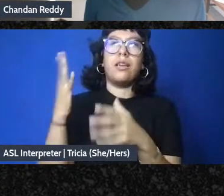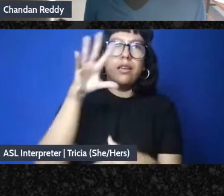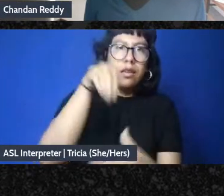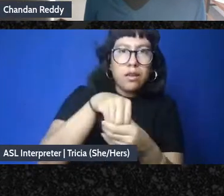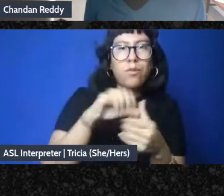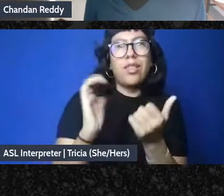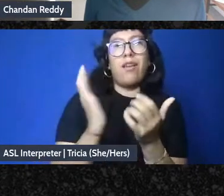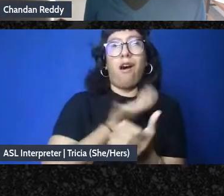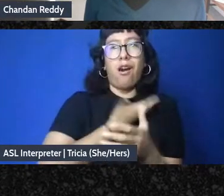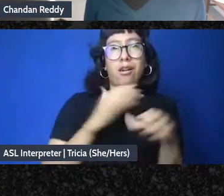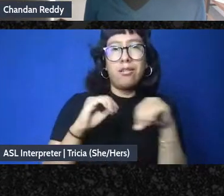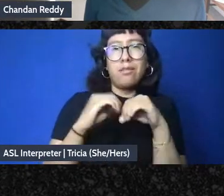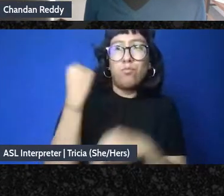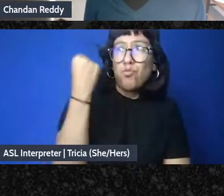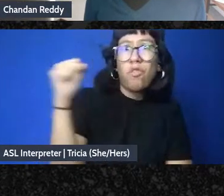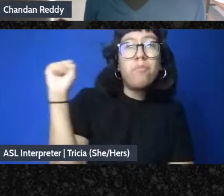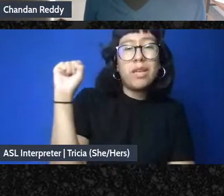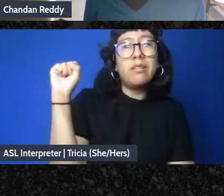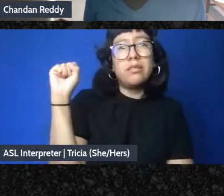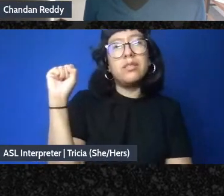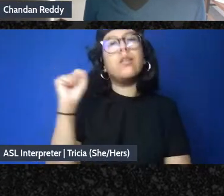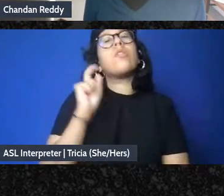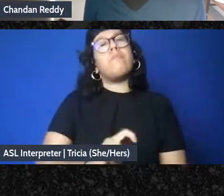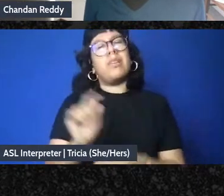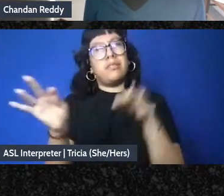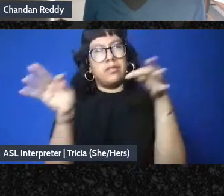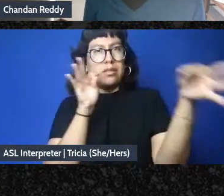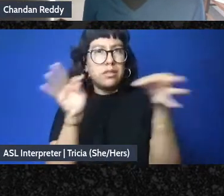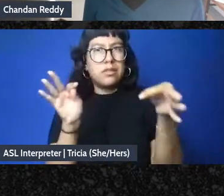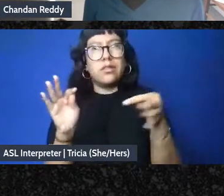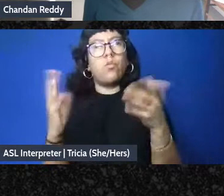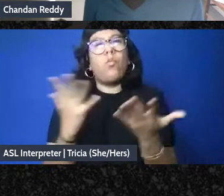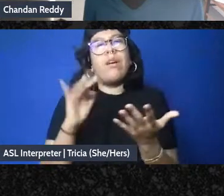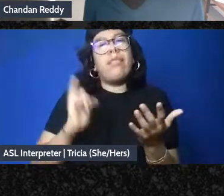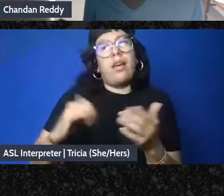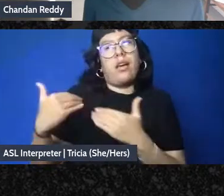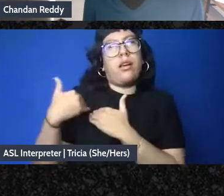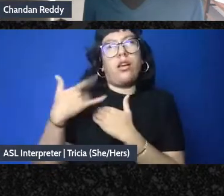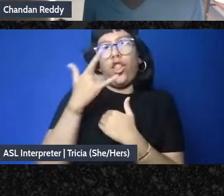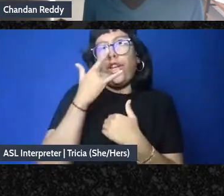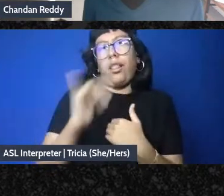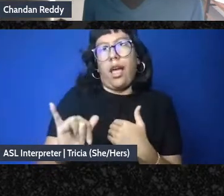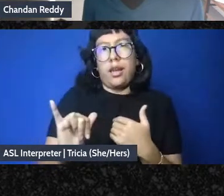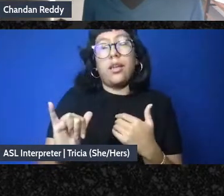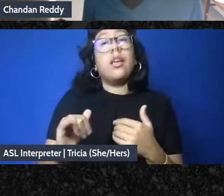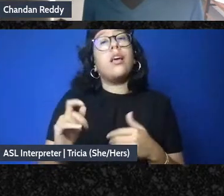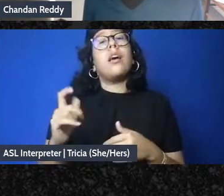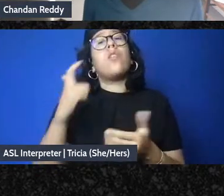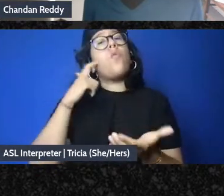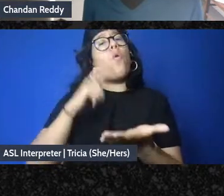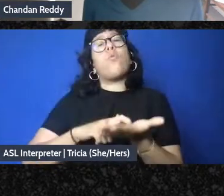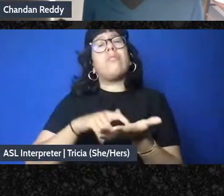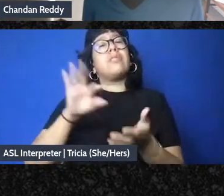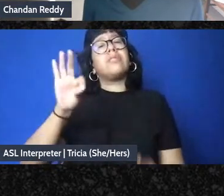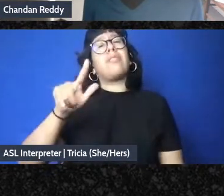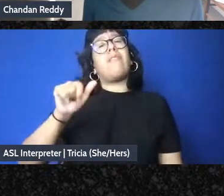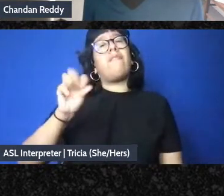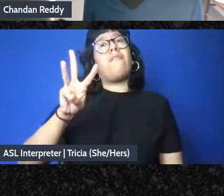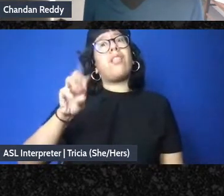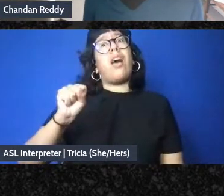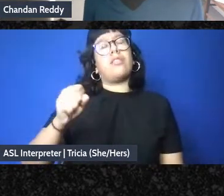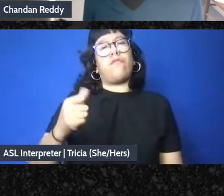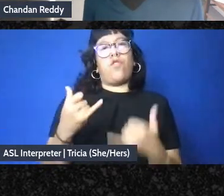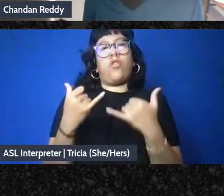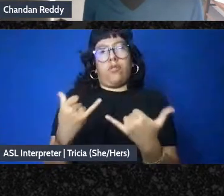we have to articulate the politic we're accountable to you know like one of the flaws I think for emergent strategy